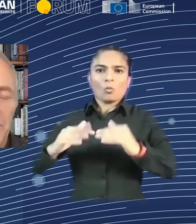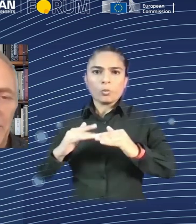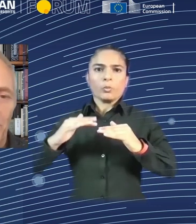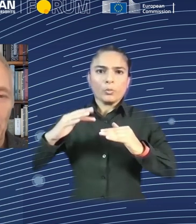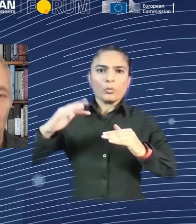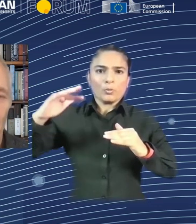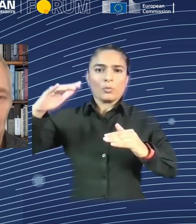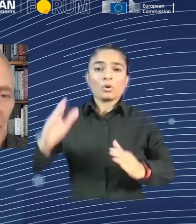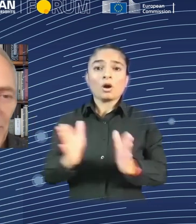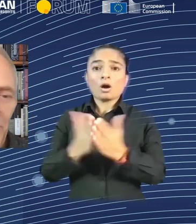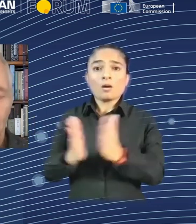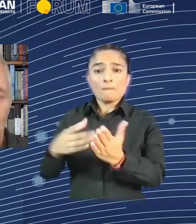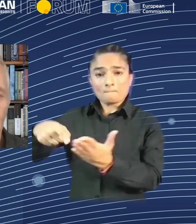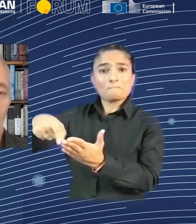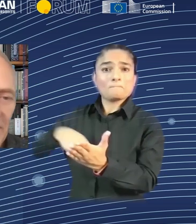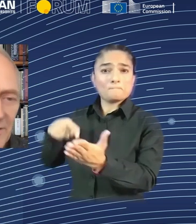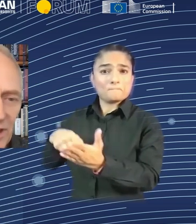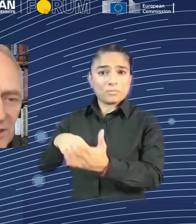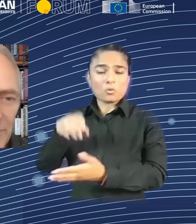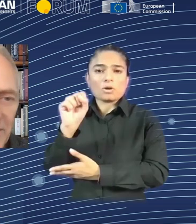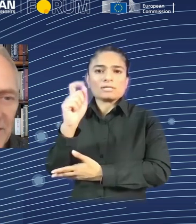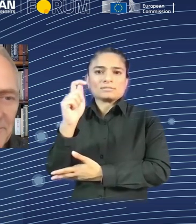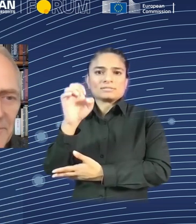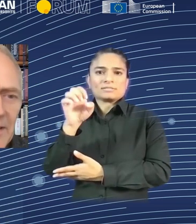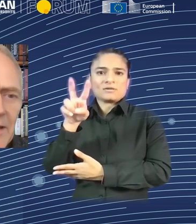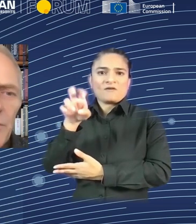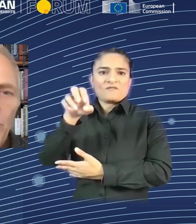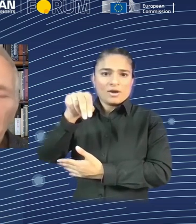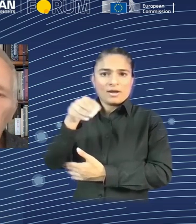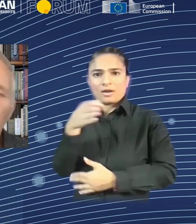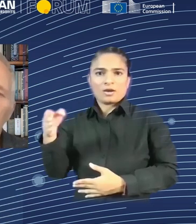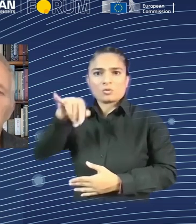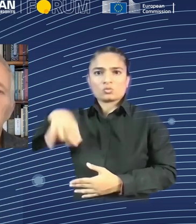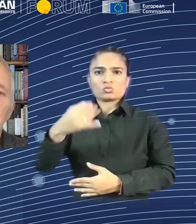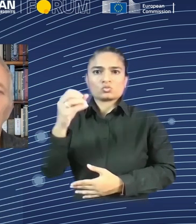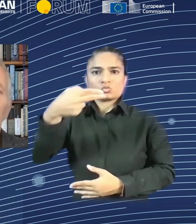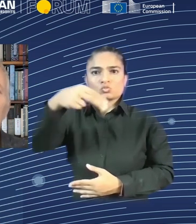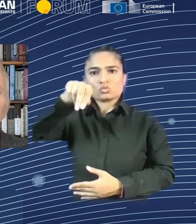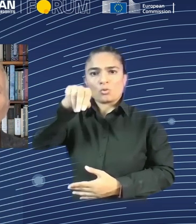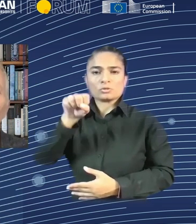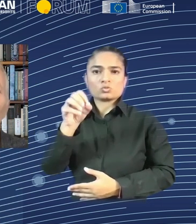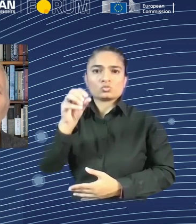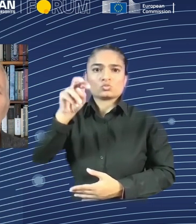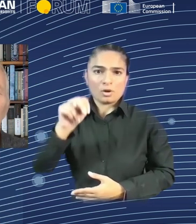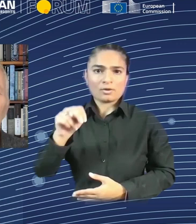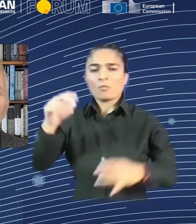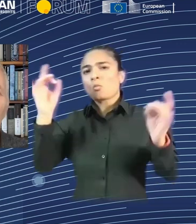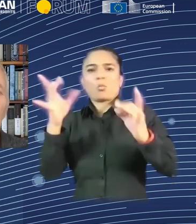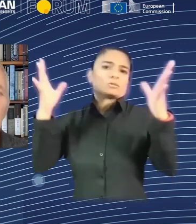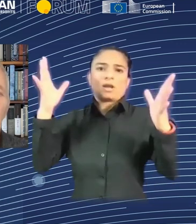homespun to richer clothes, was created by ChatGBT. But we also experienced this same thing in our own